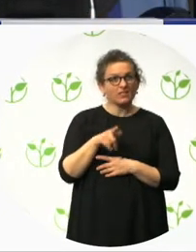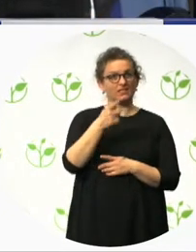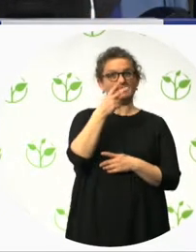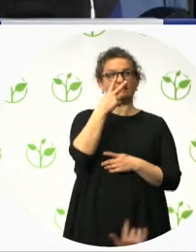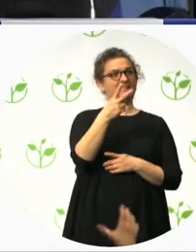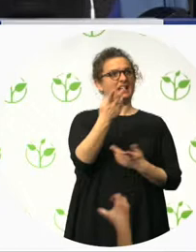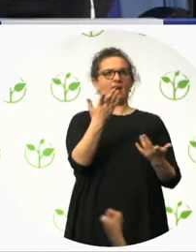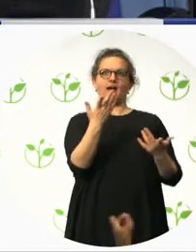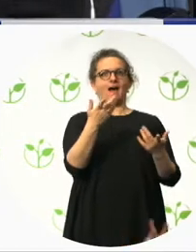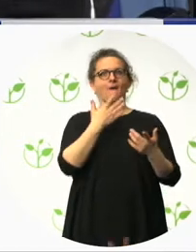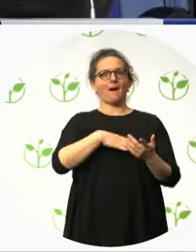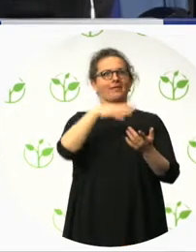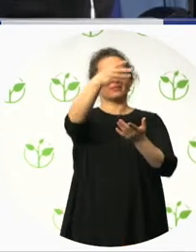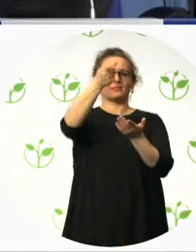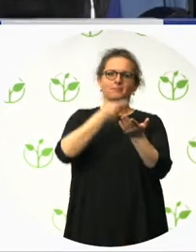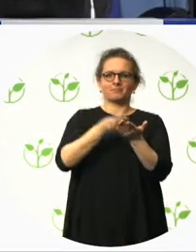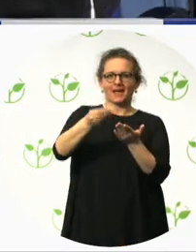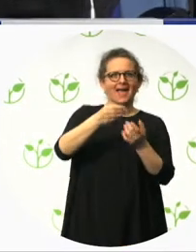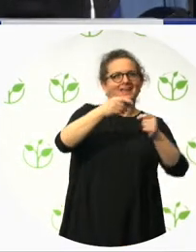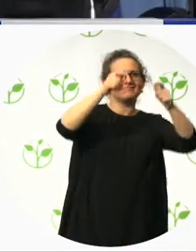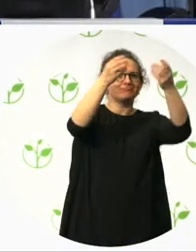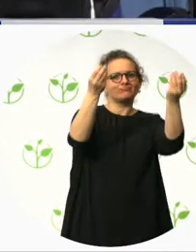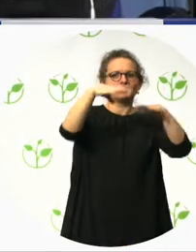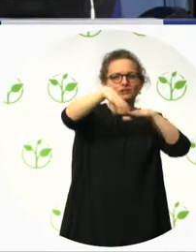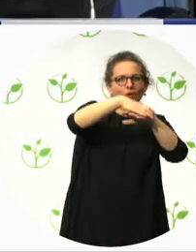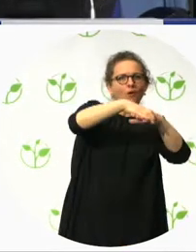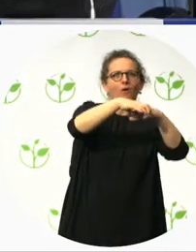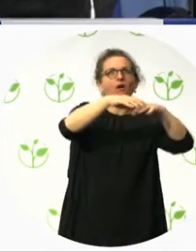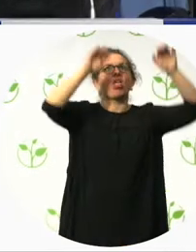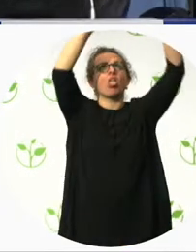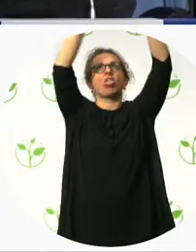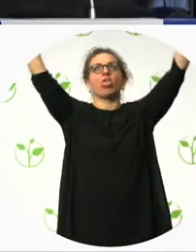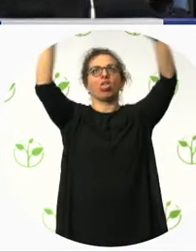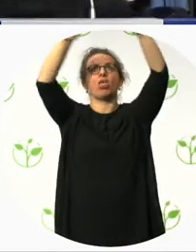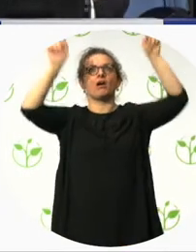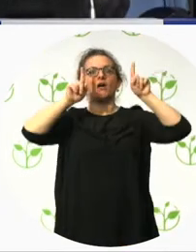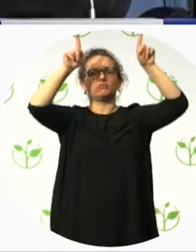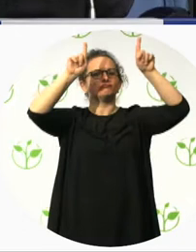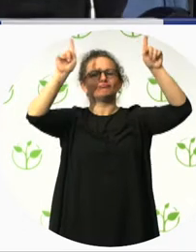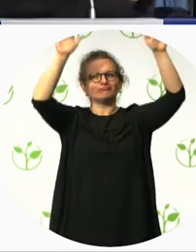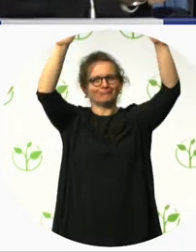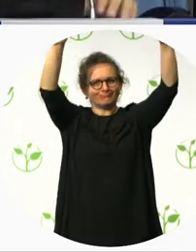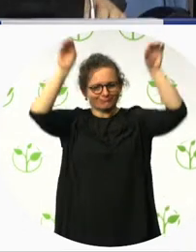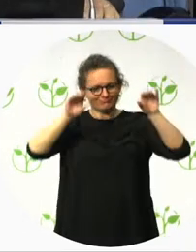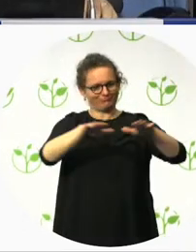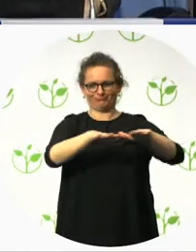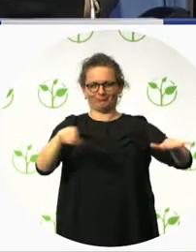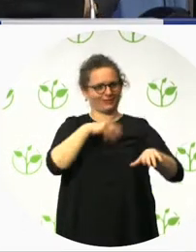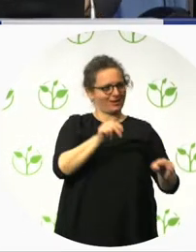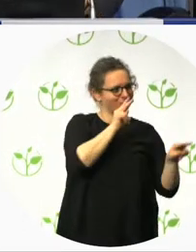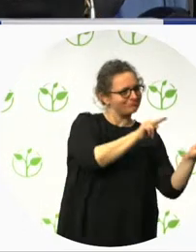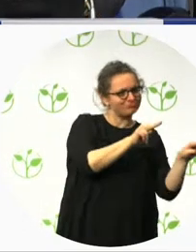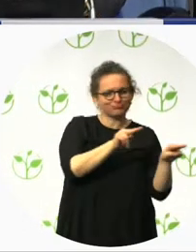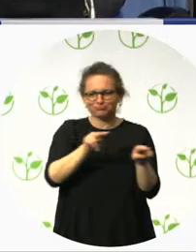important point, the warehouse is also accessible to facilitate the work of employees, with wide corridors and turning spaces and the sizing